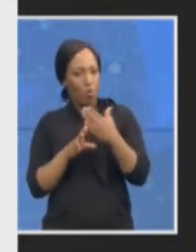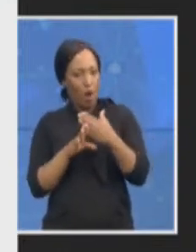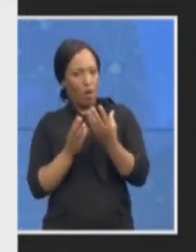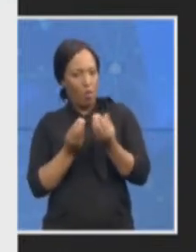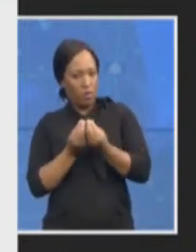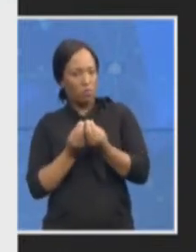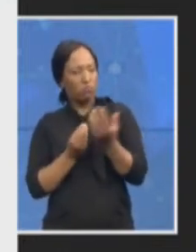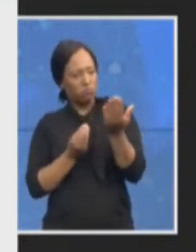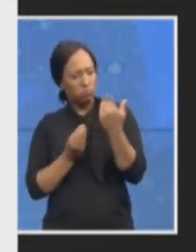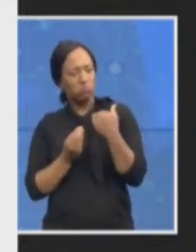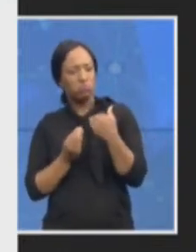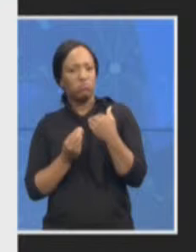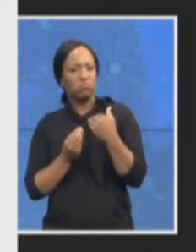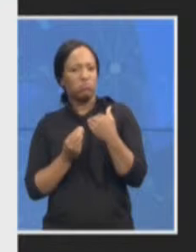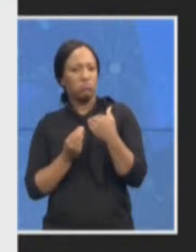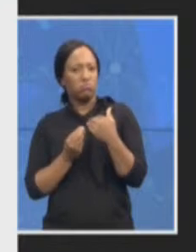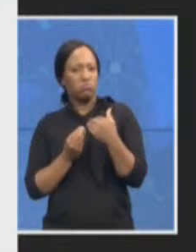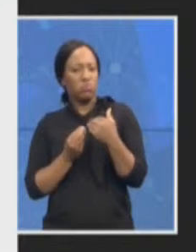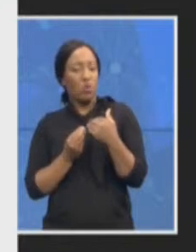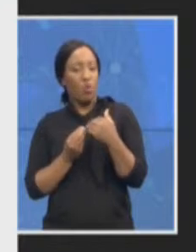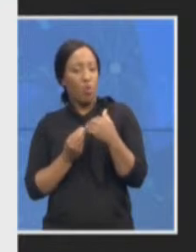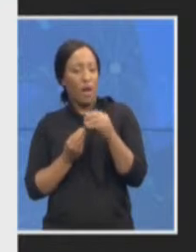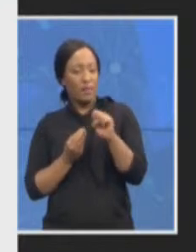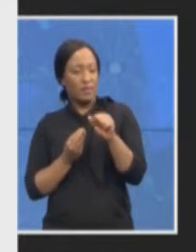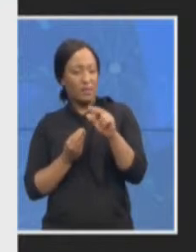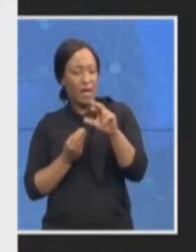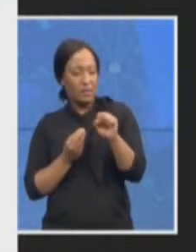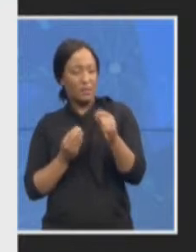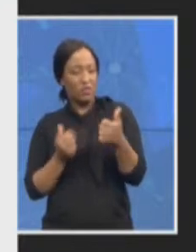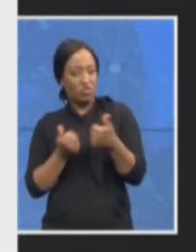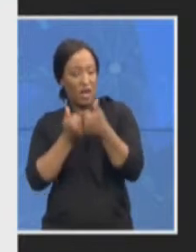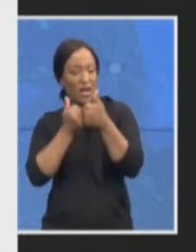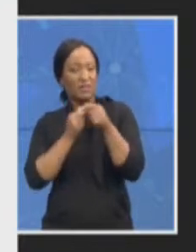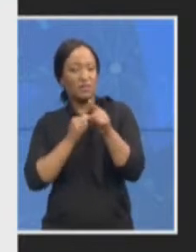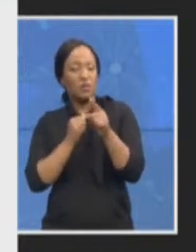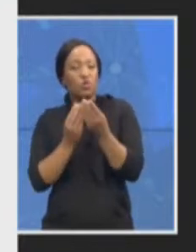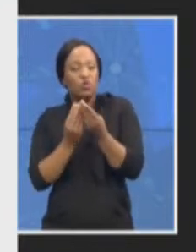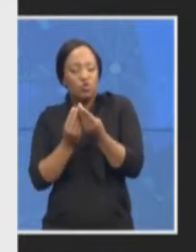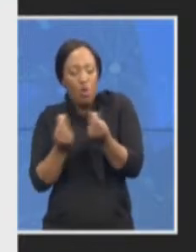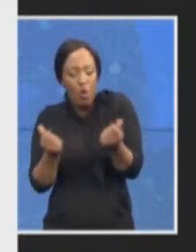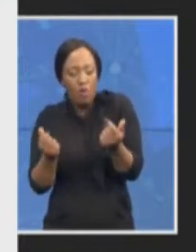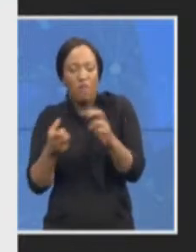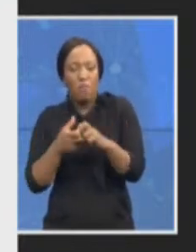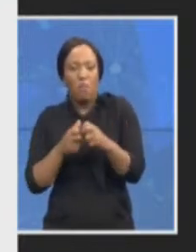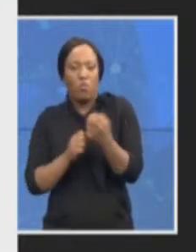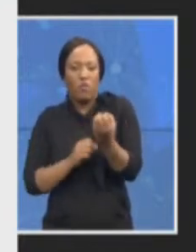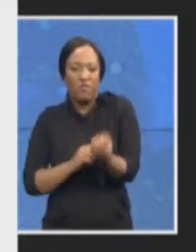challenge and to solve all the issues that we have in this period I am confident that